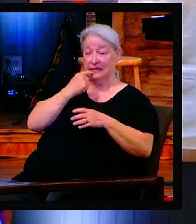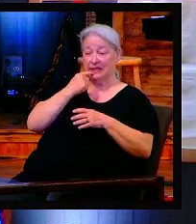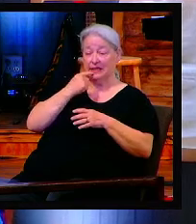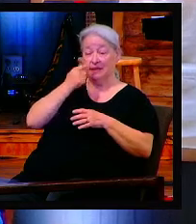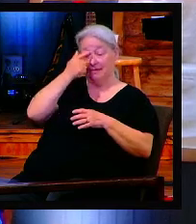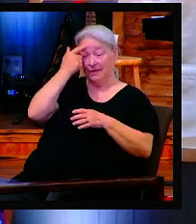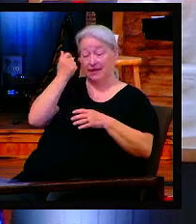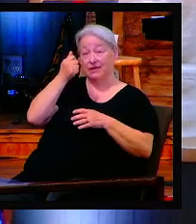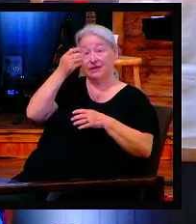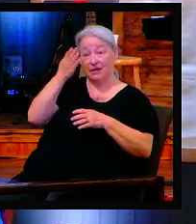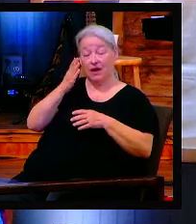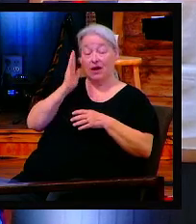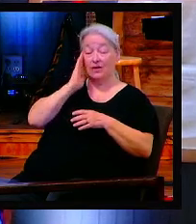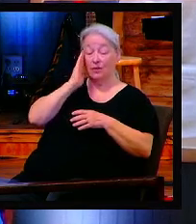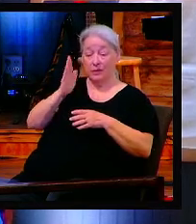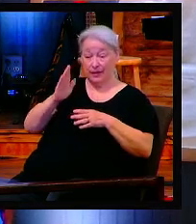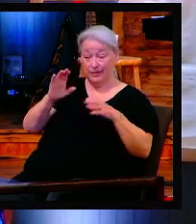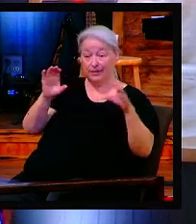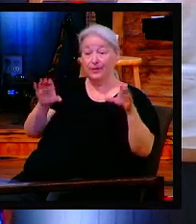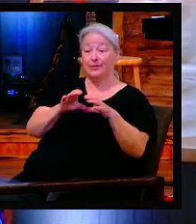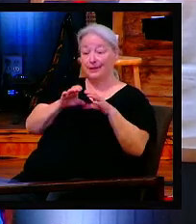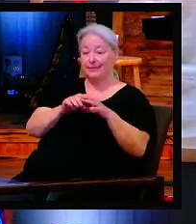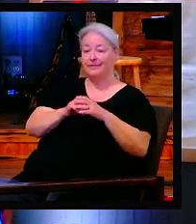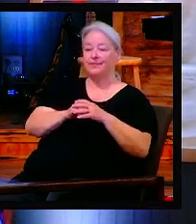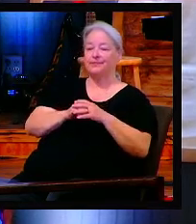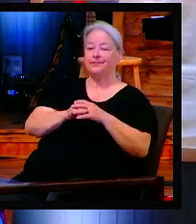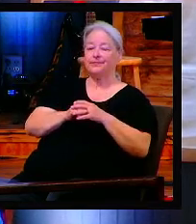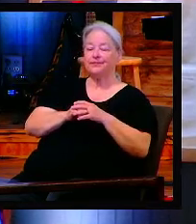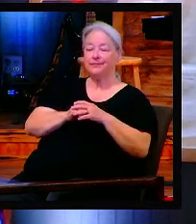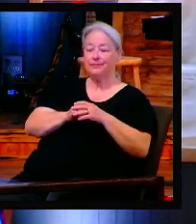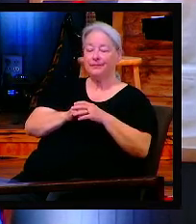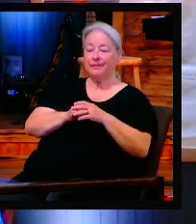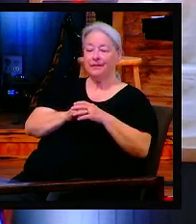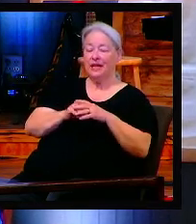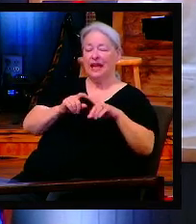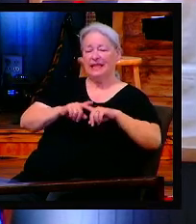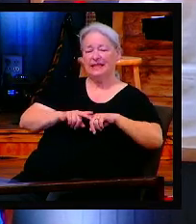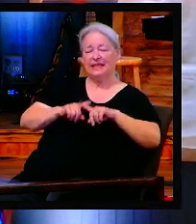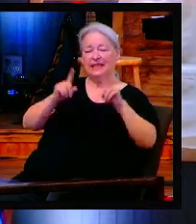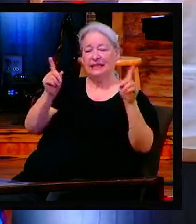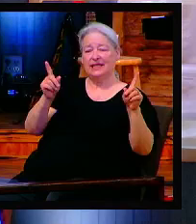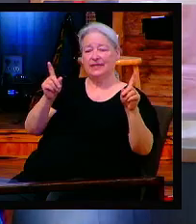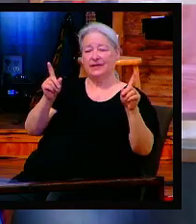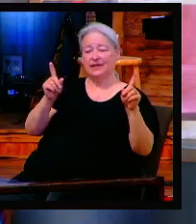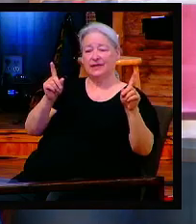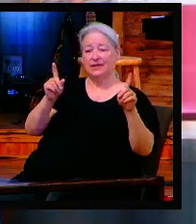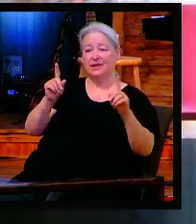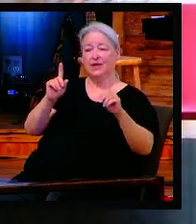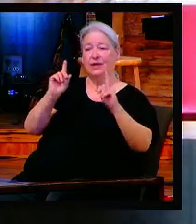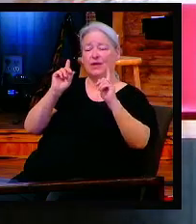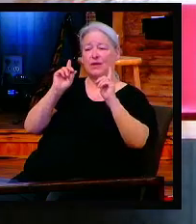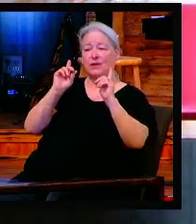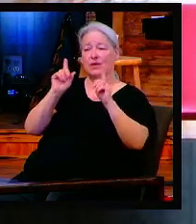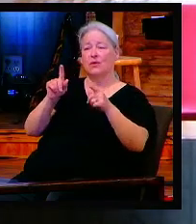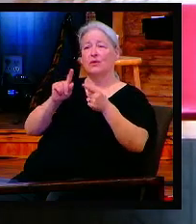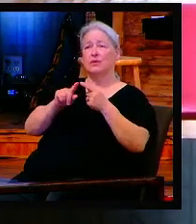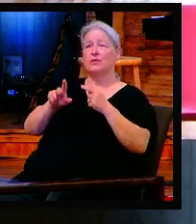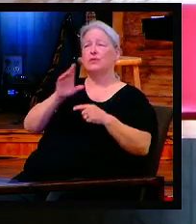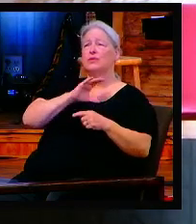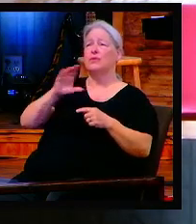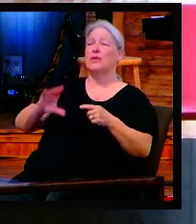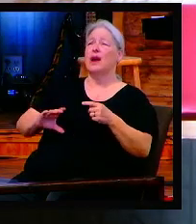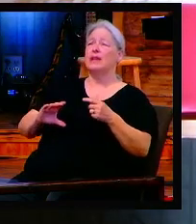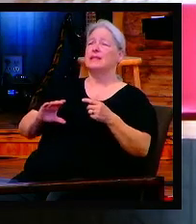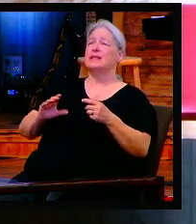do it. God will do it. There's a difference going to Christ and asking him a